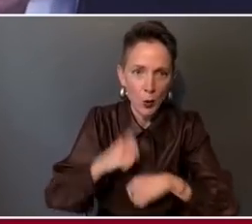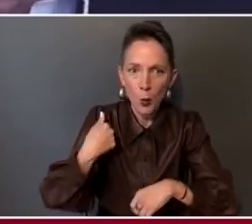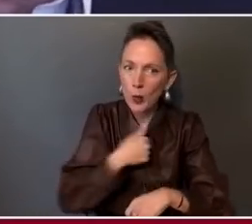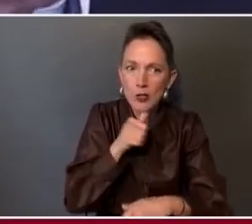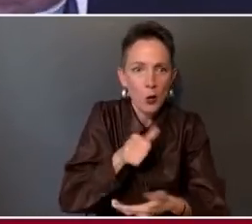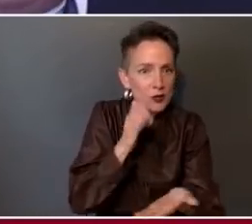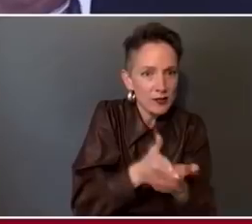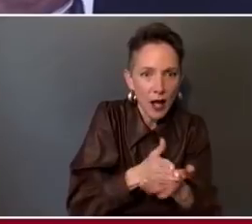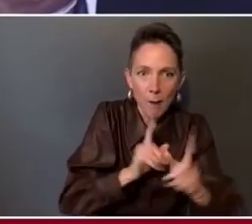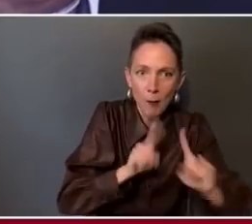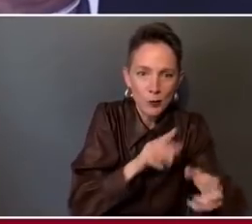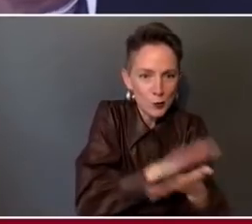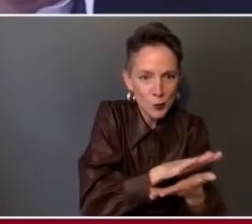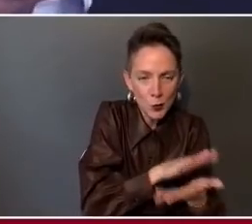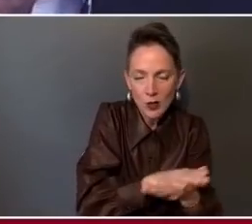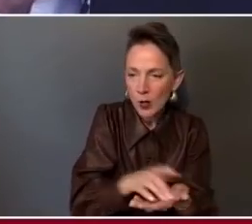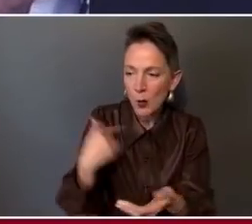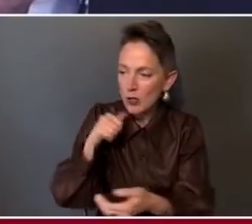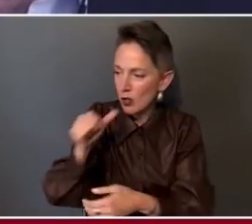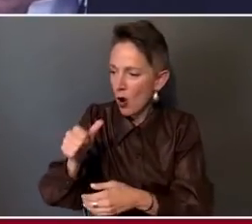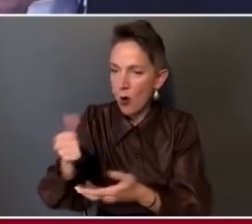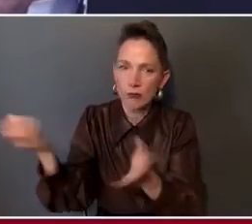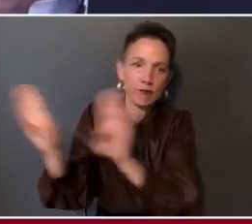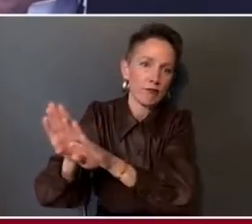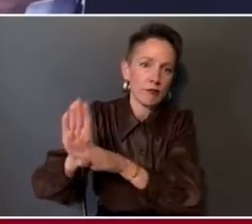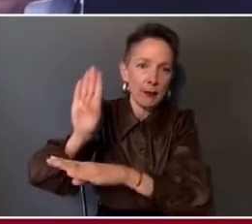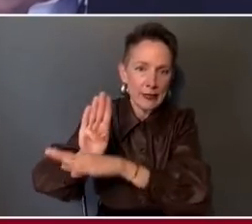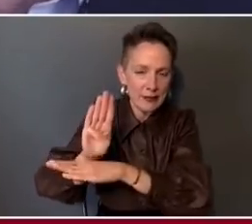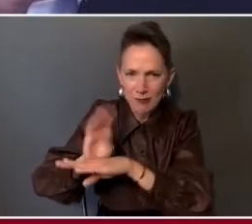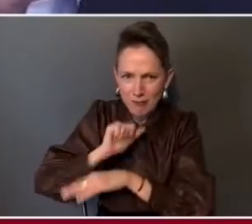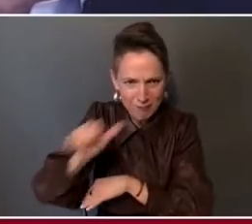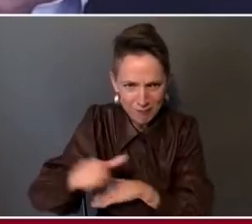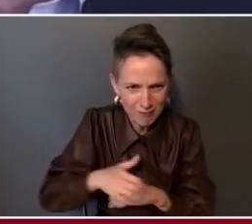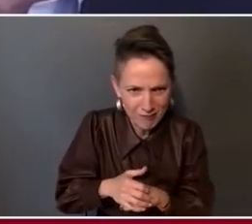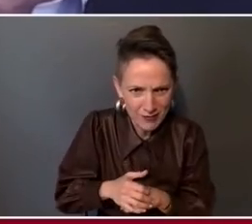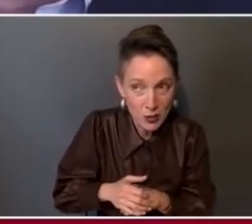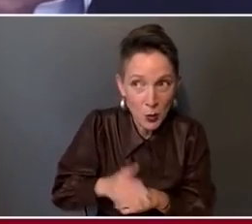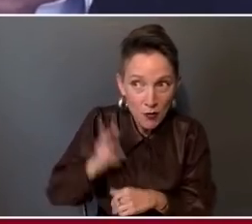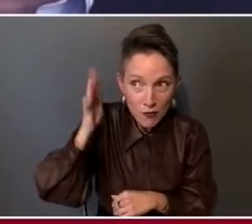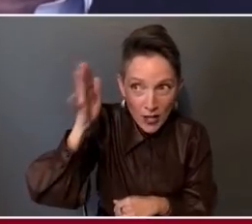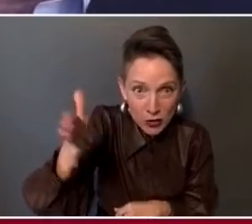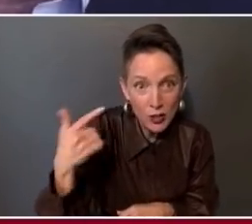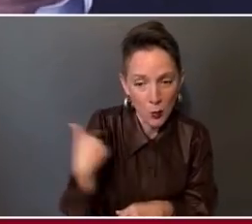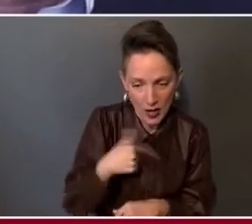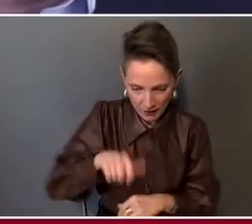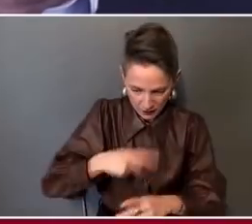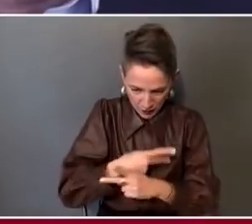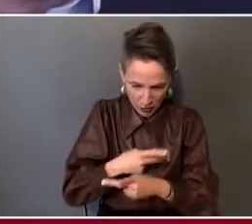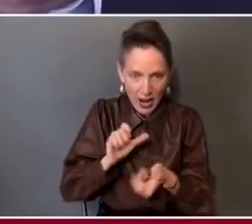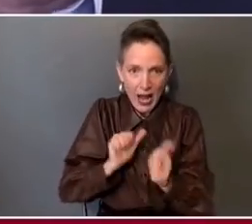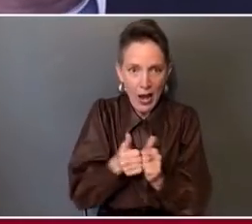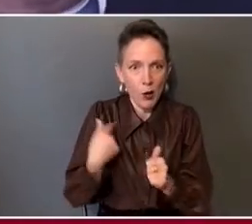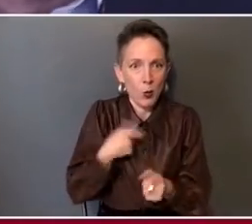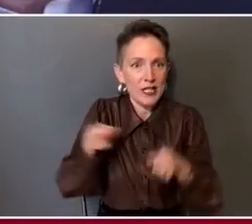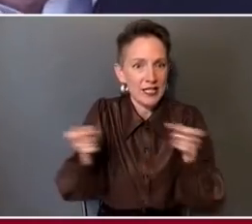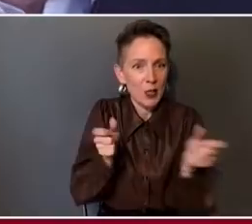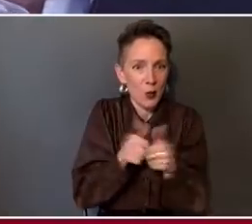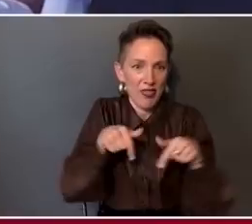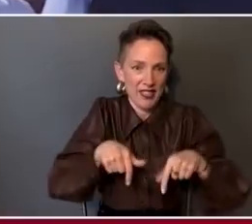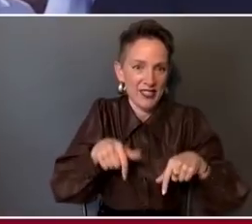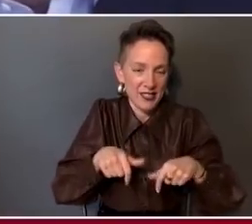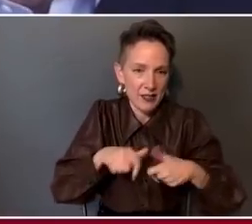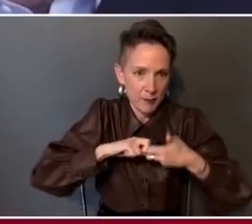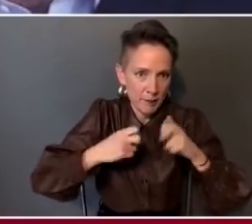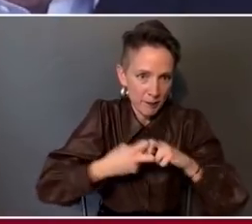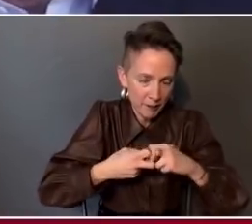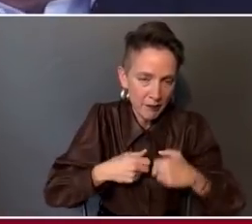don't basically shut down businesses. And at some point, we are going to have to come to grips with how do we deal with this. But I think right now,